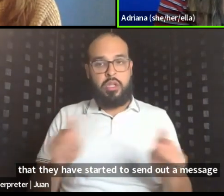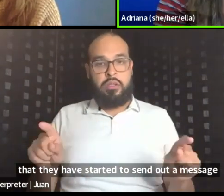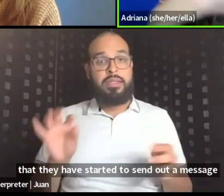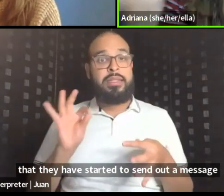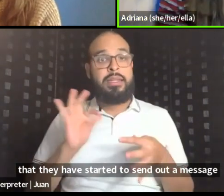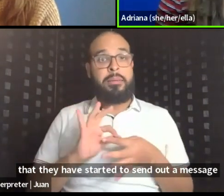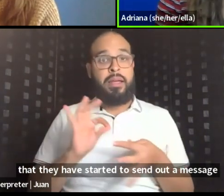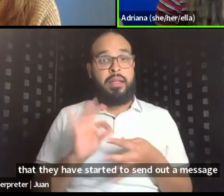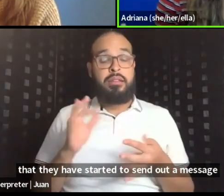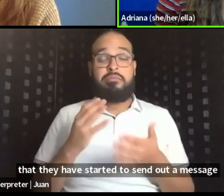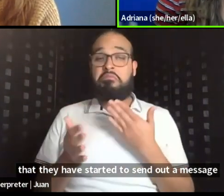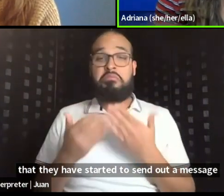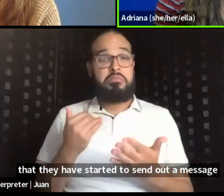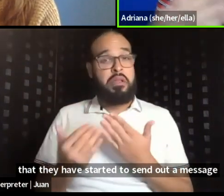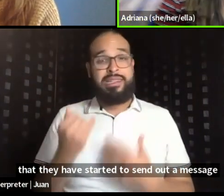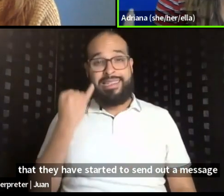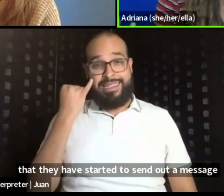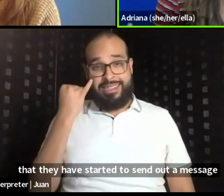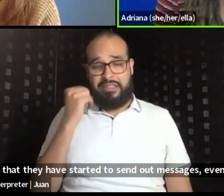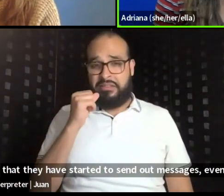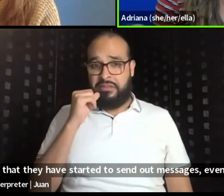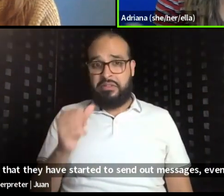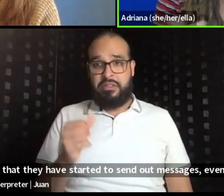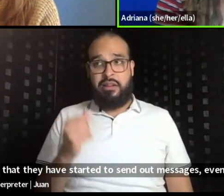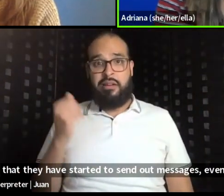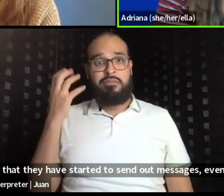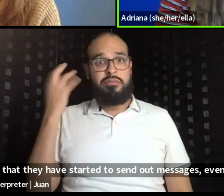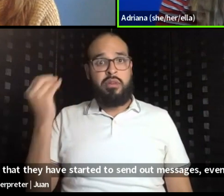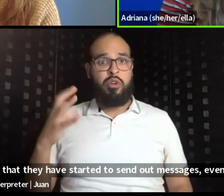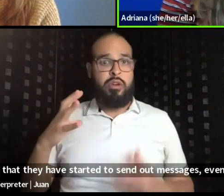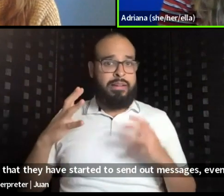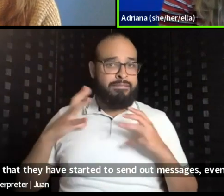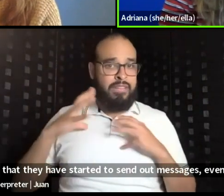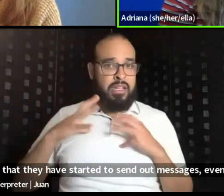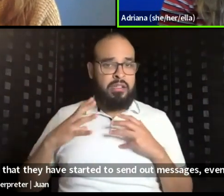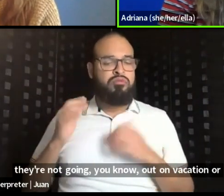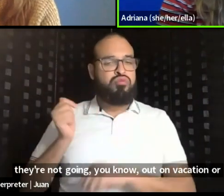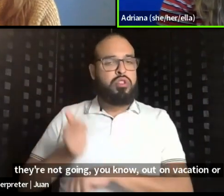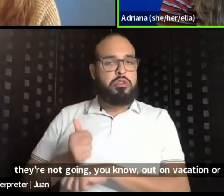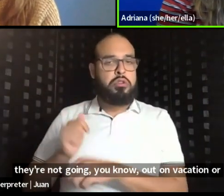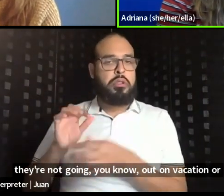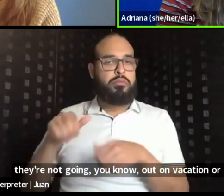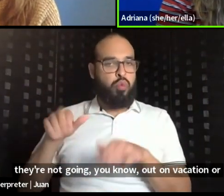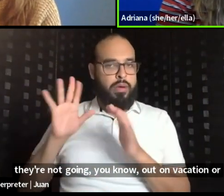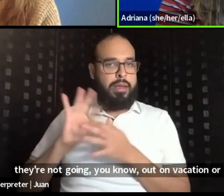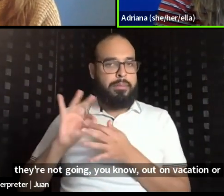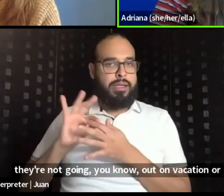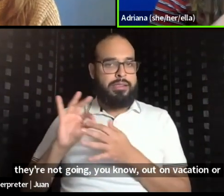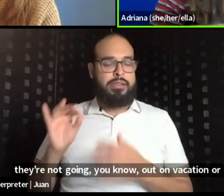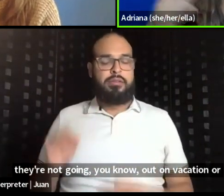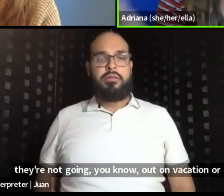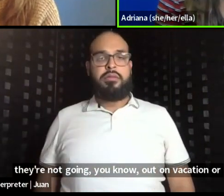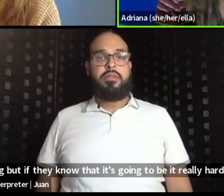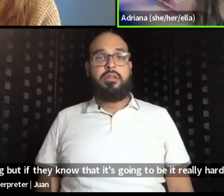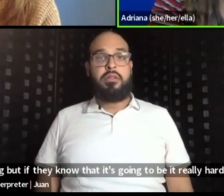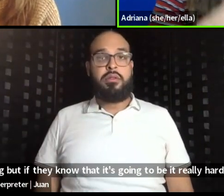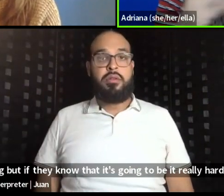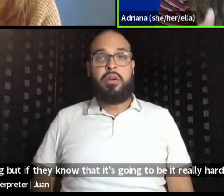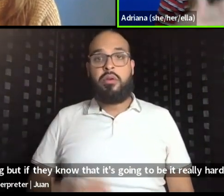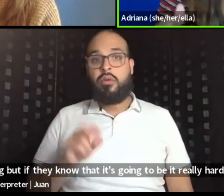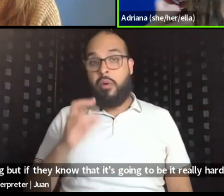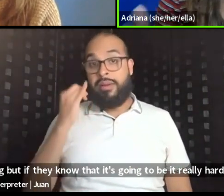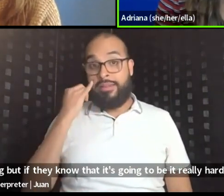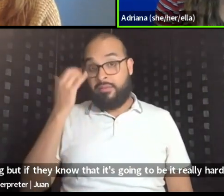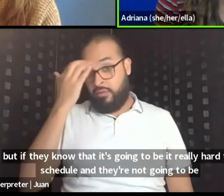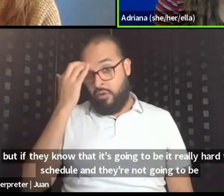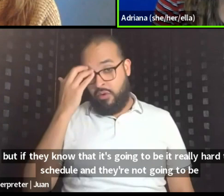messages, even if they're not going, you know, out on vacation or anything, but if they know that it's going to be a, uh, a really hard schedule and they're not